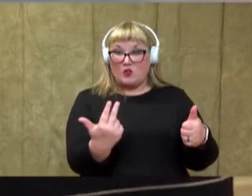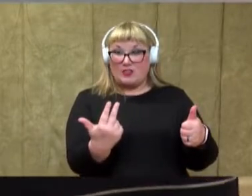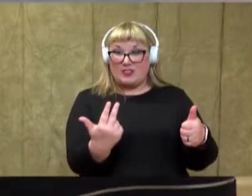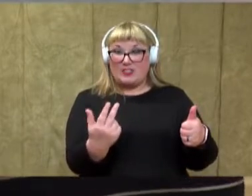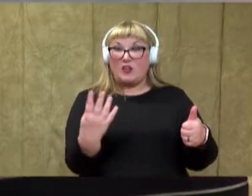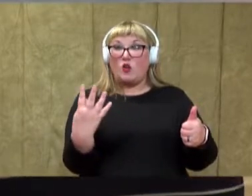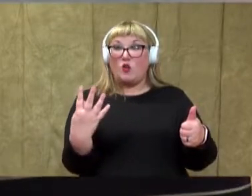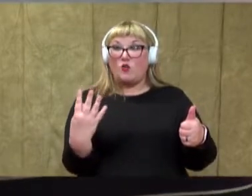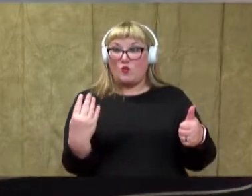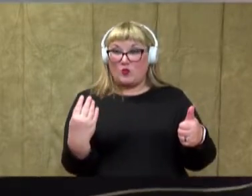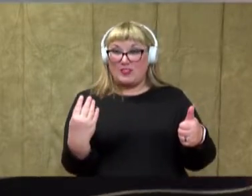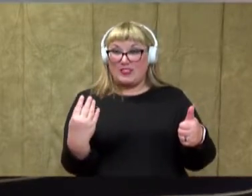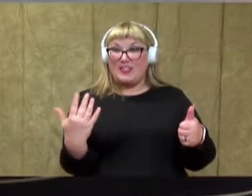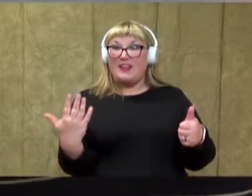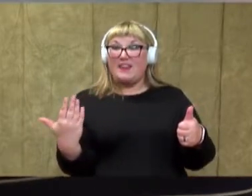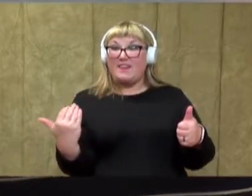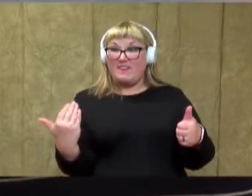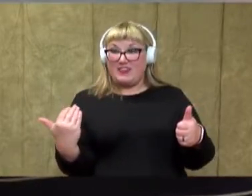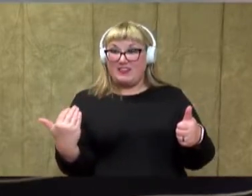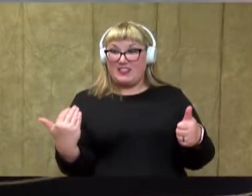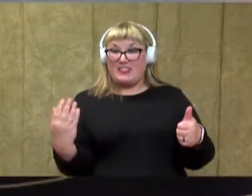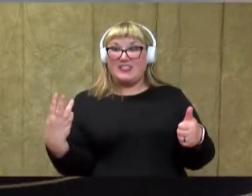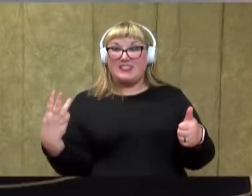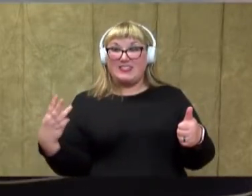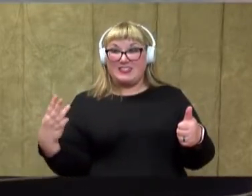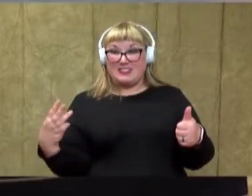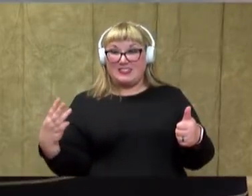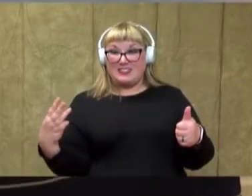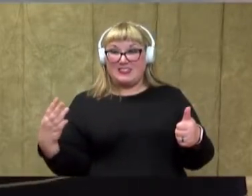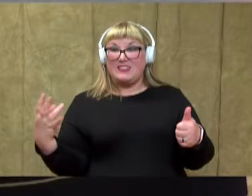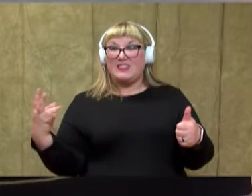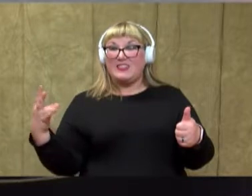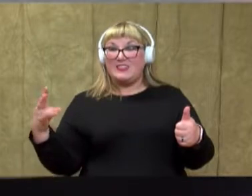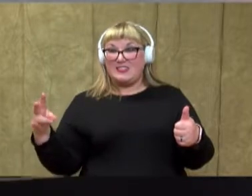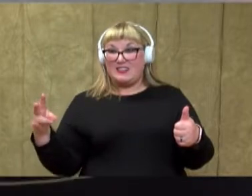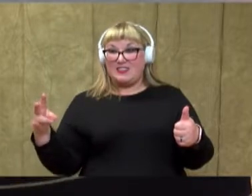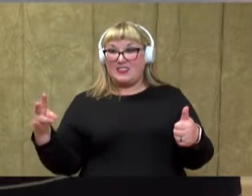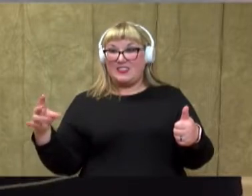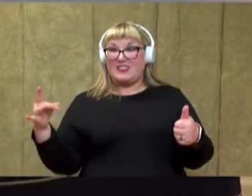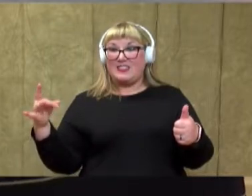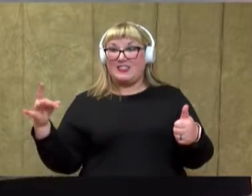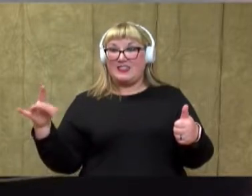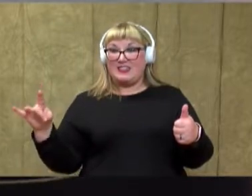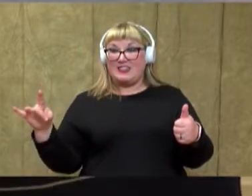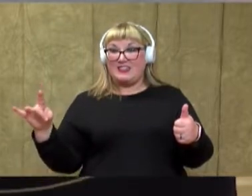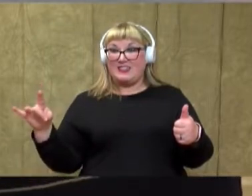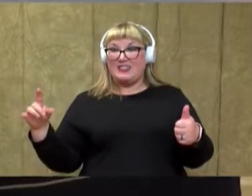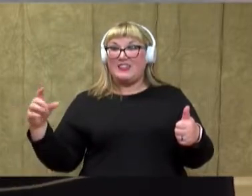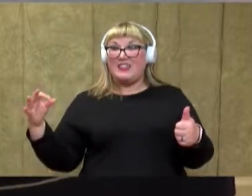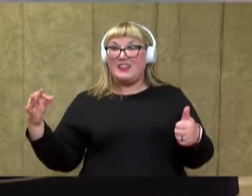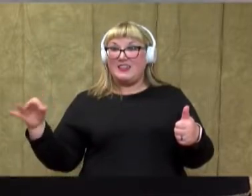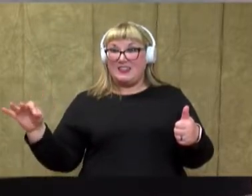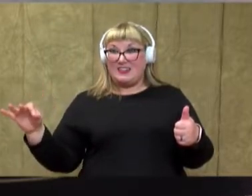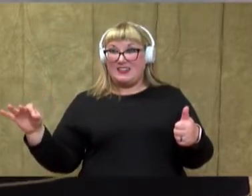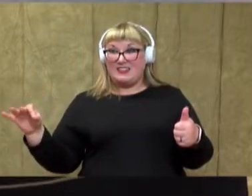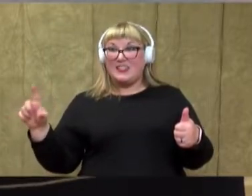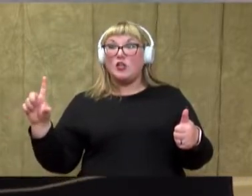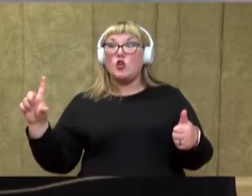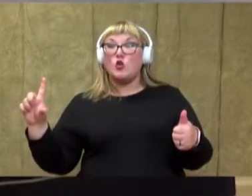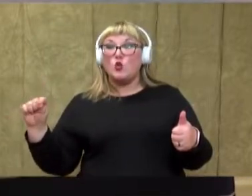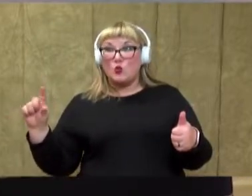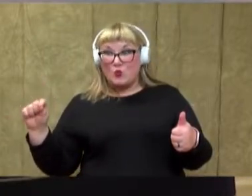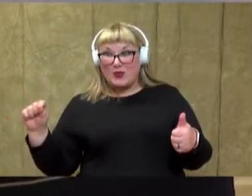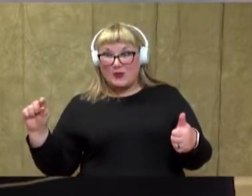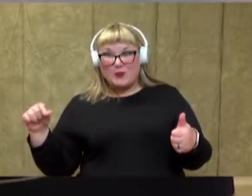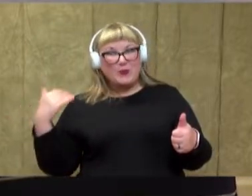13, 14, 15, 16, 17, 18, 19,